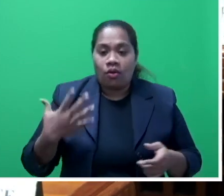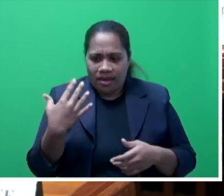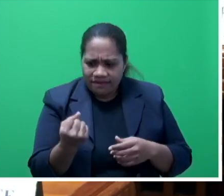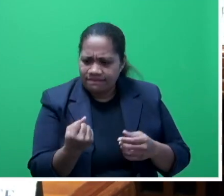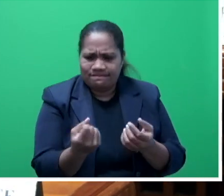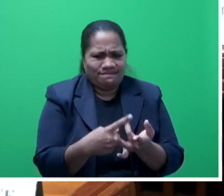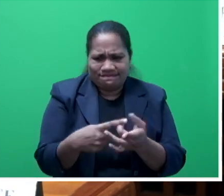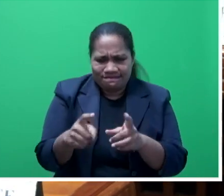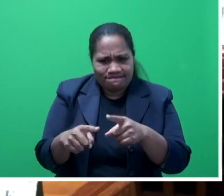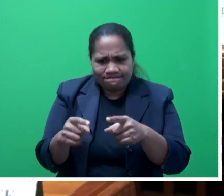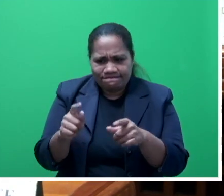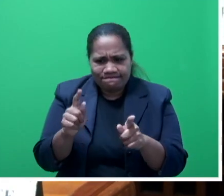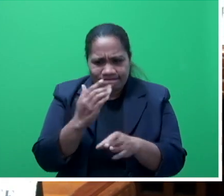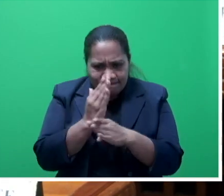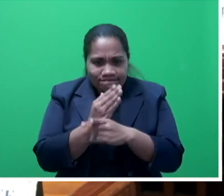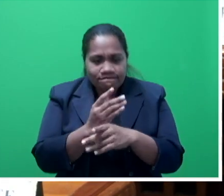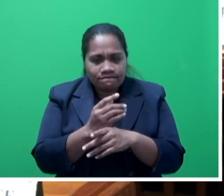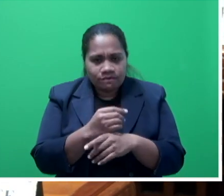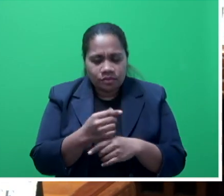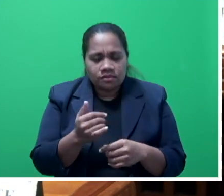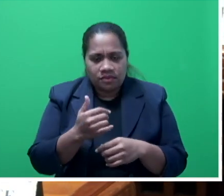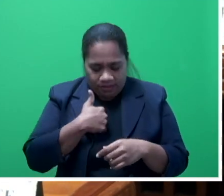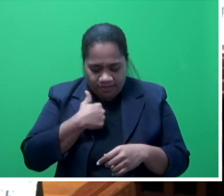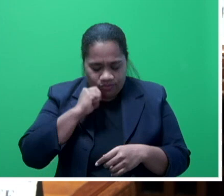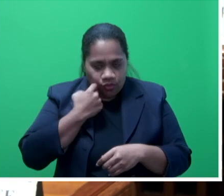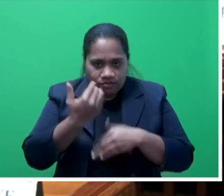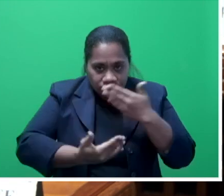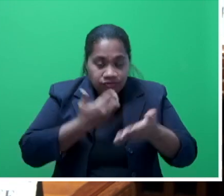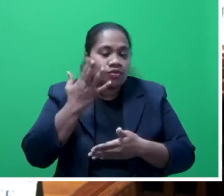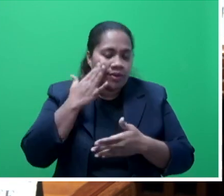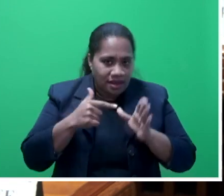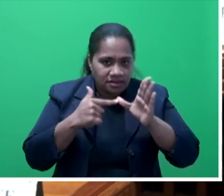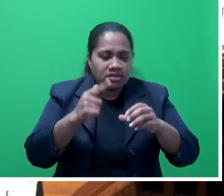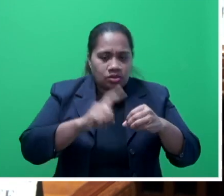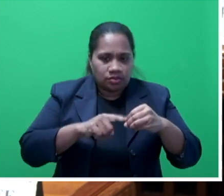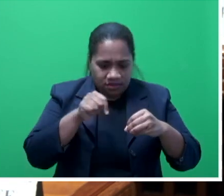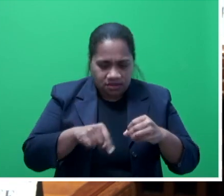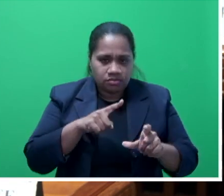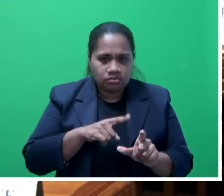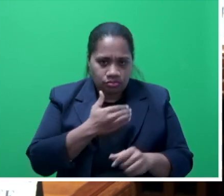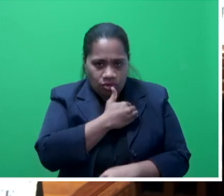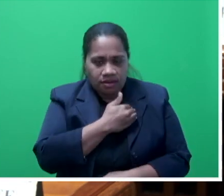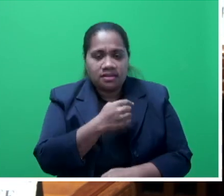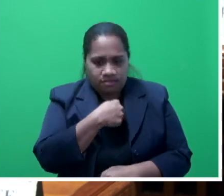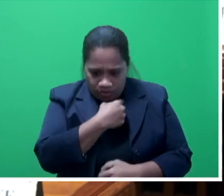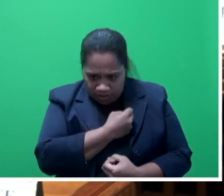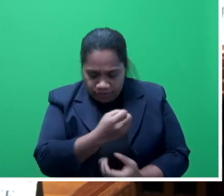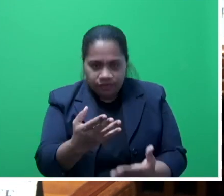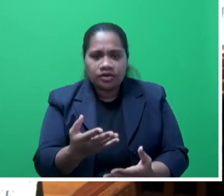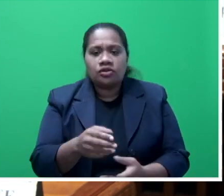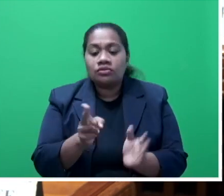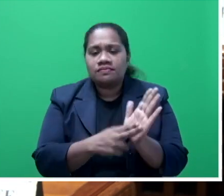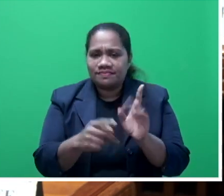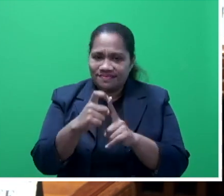which I will elaborate while answering the question this morning that are delegated to the NDMO but people